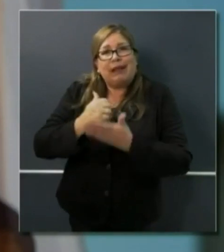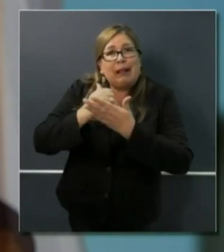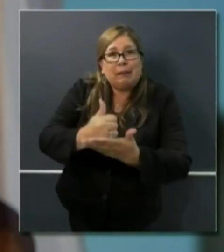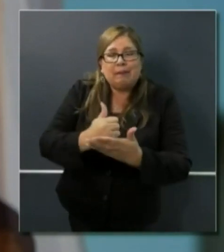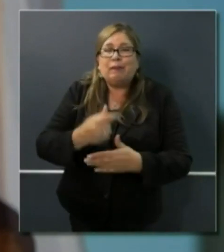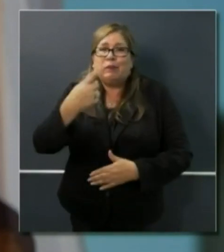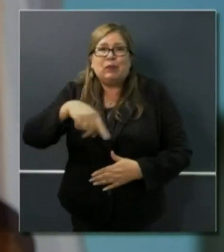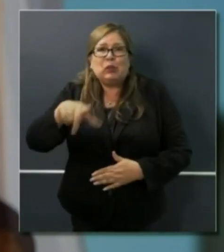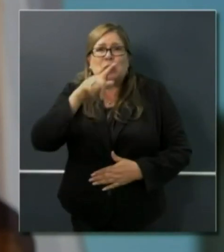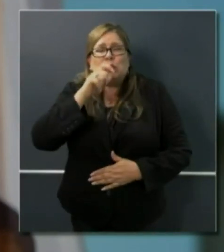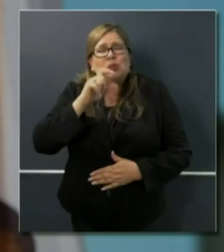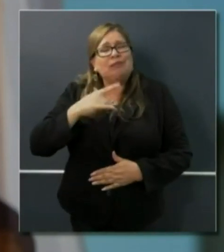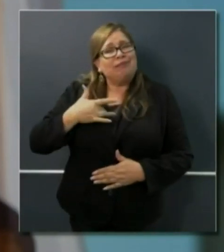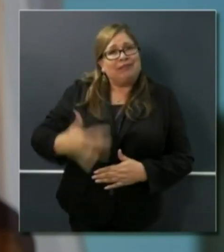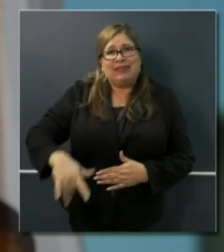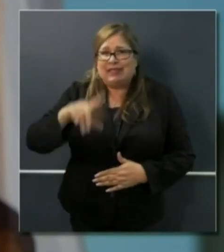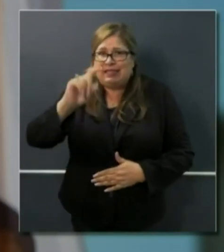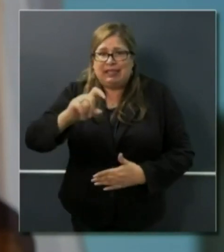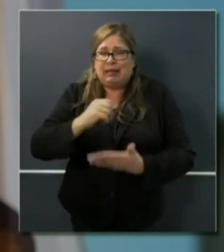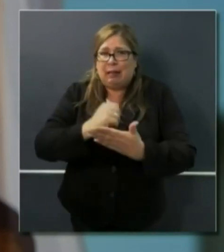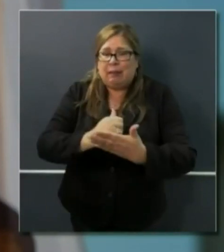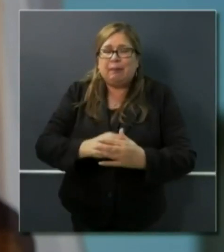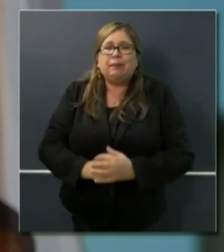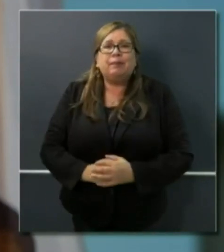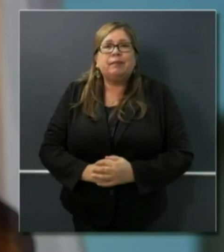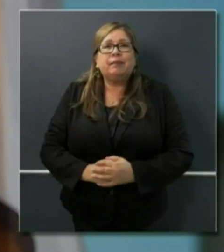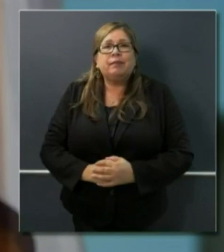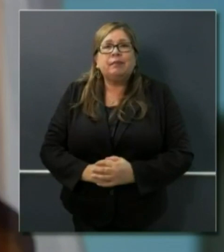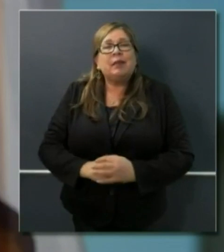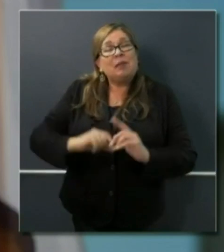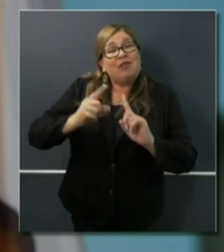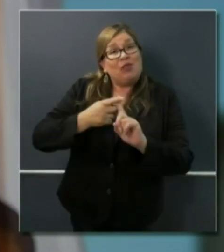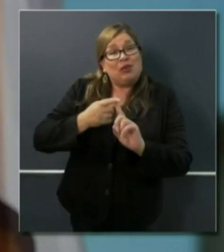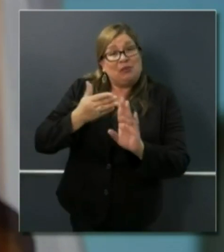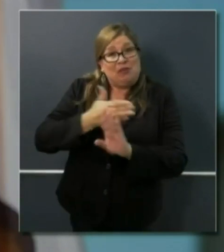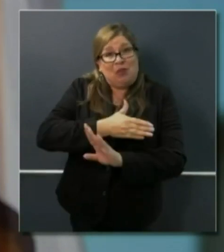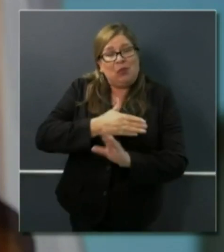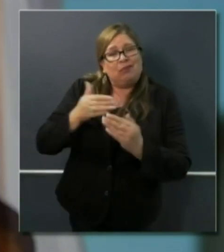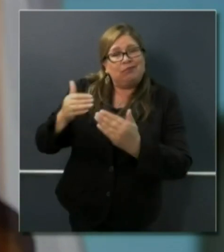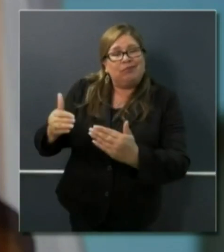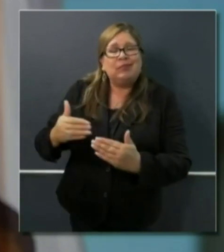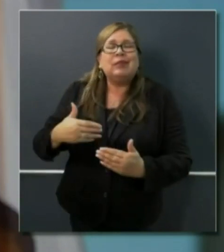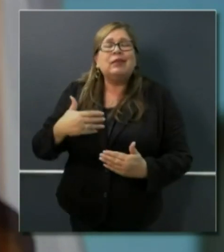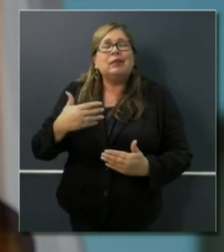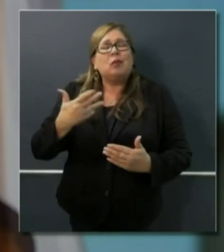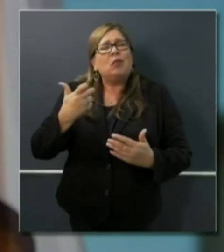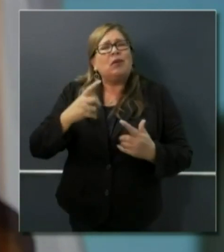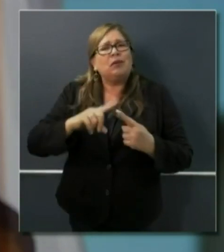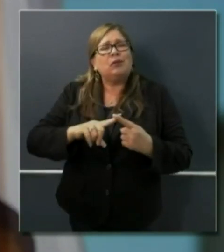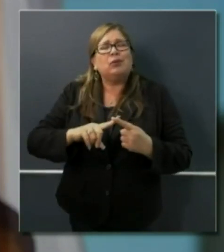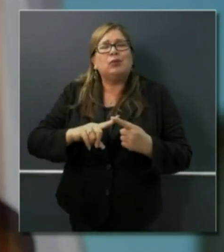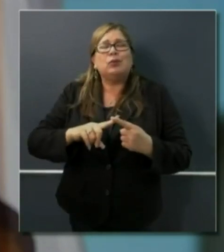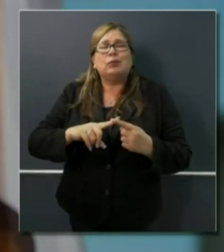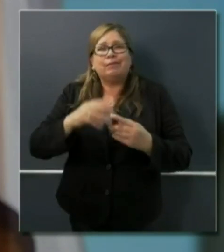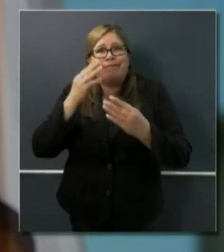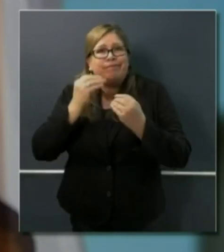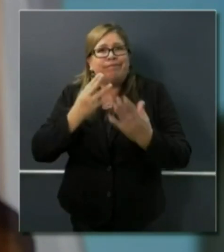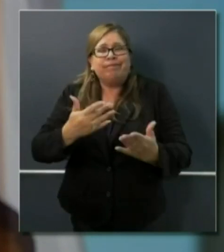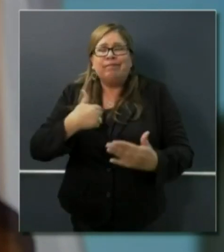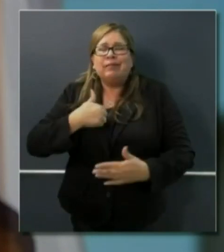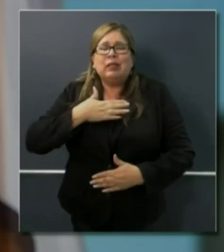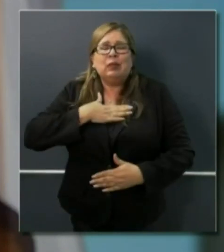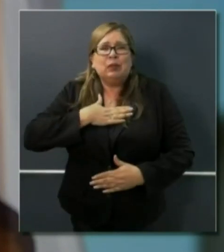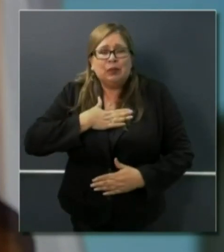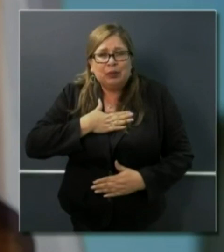Californians. But first, just very briefly, I want to just extend again our deep condolences